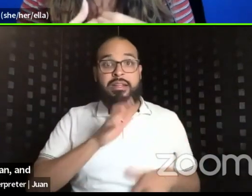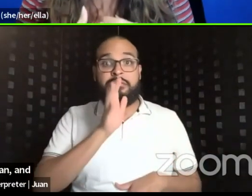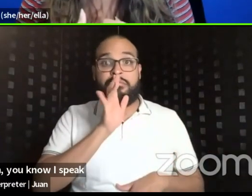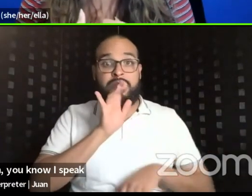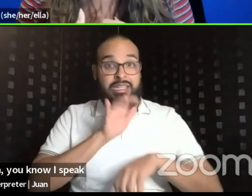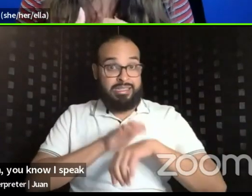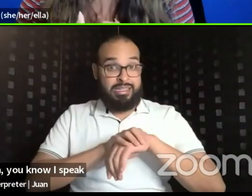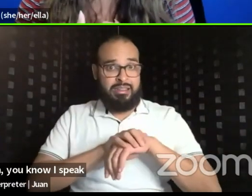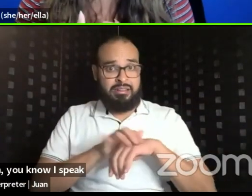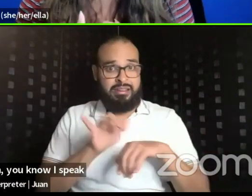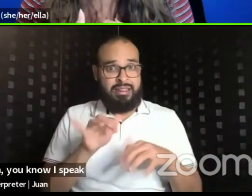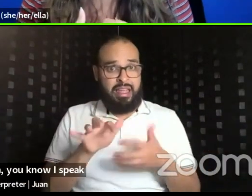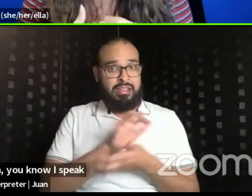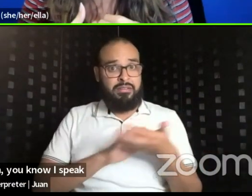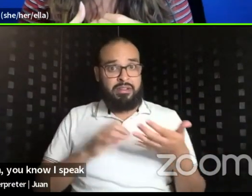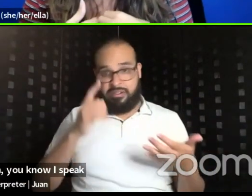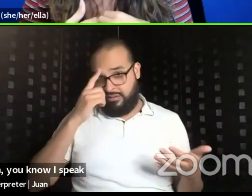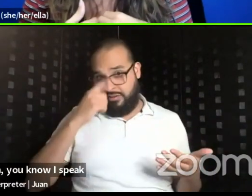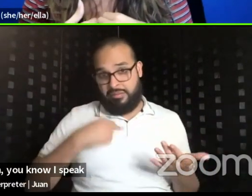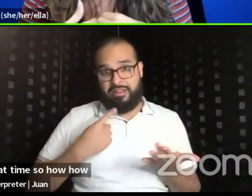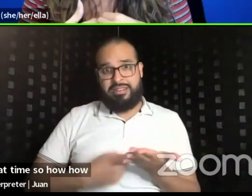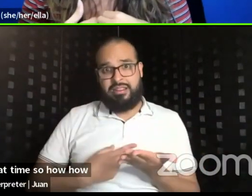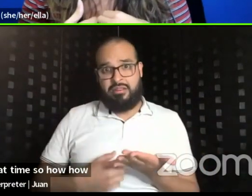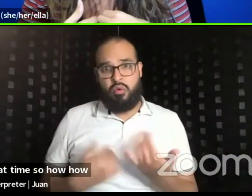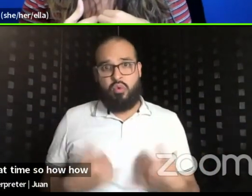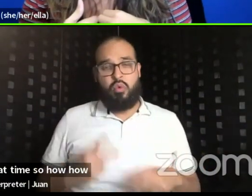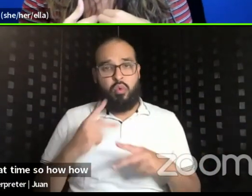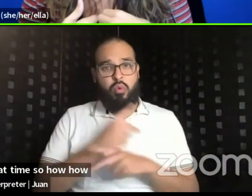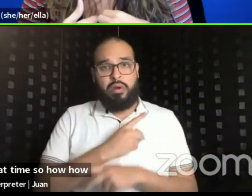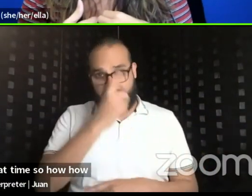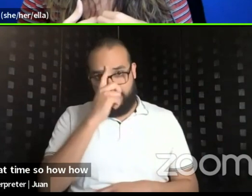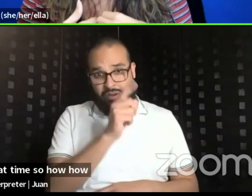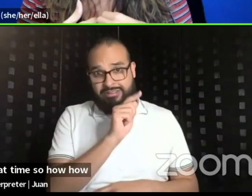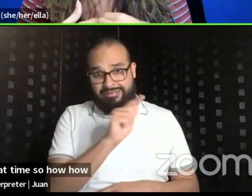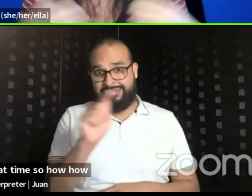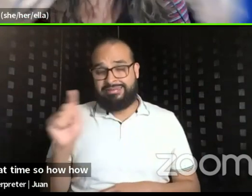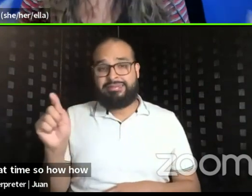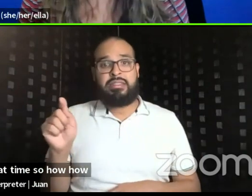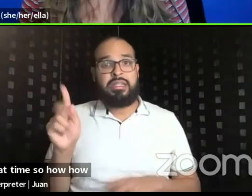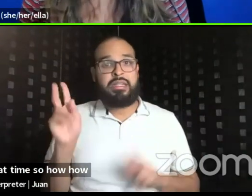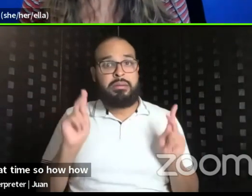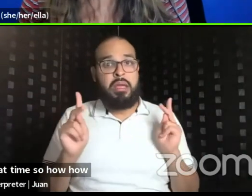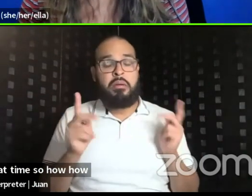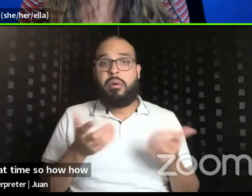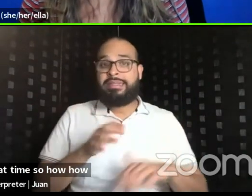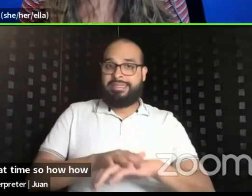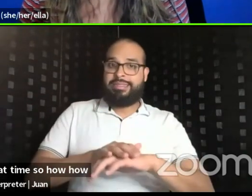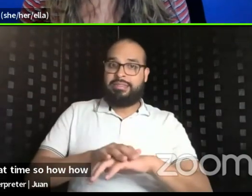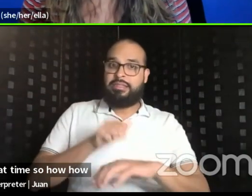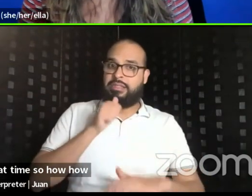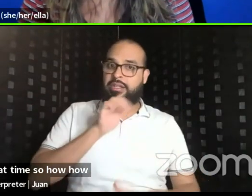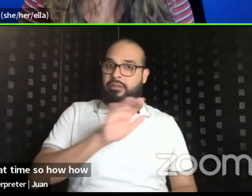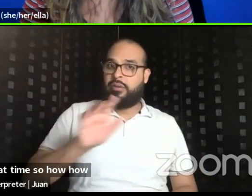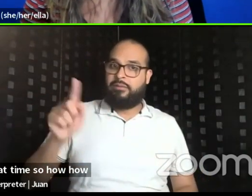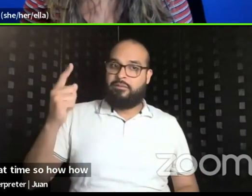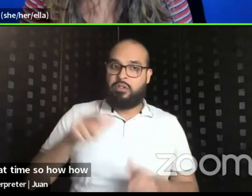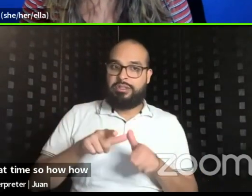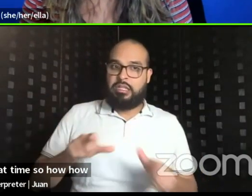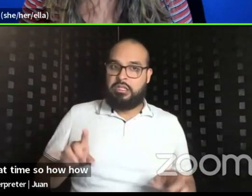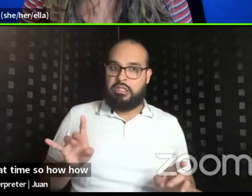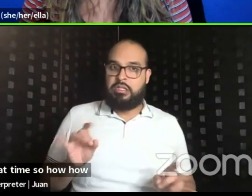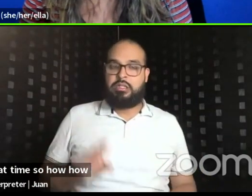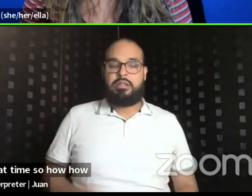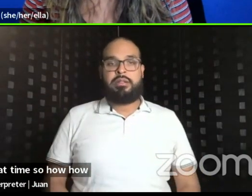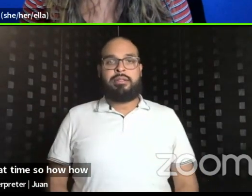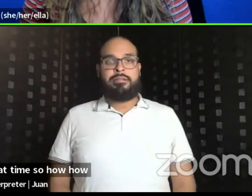and it's confusing for me at times. So how, how difficult is it for, for, um, people that English is not their first language? Um,